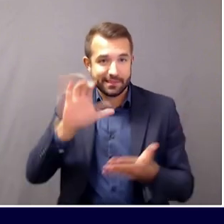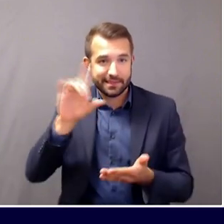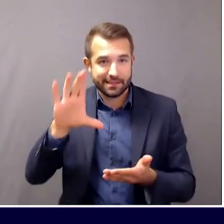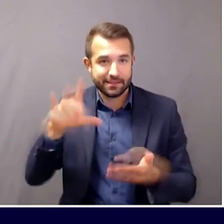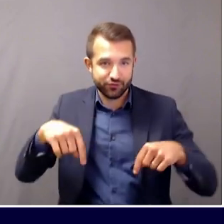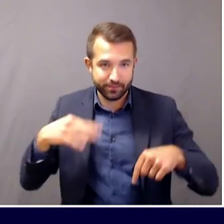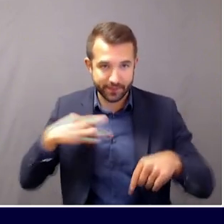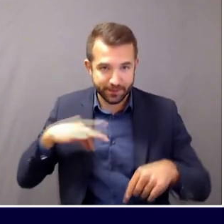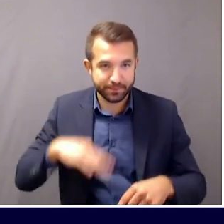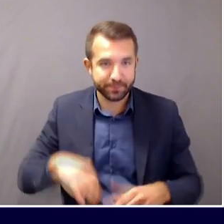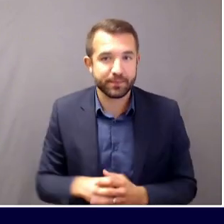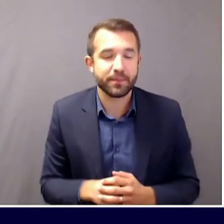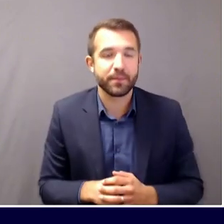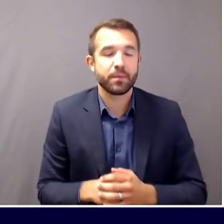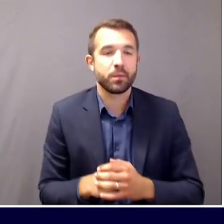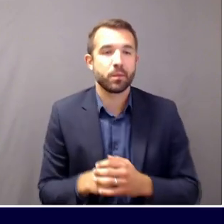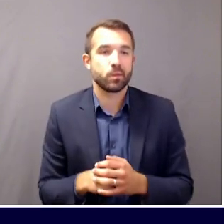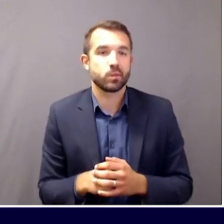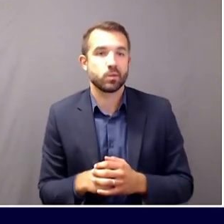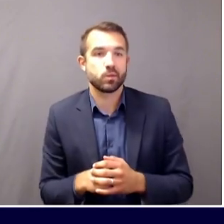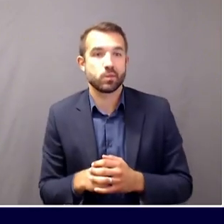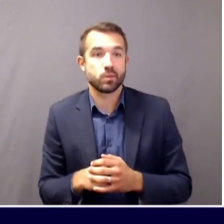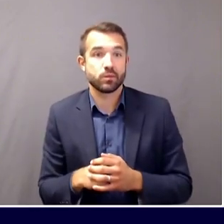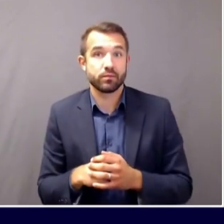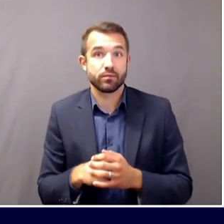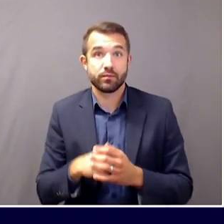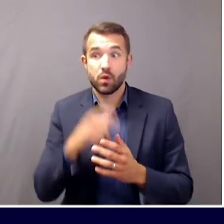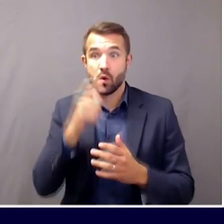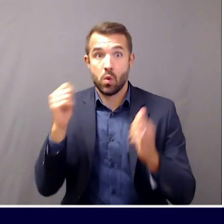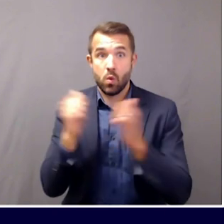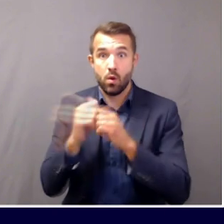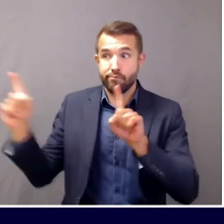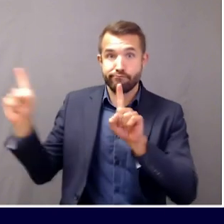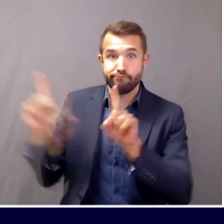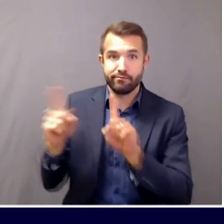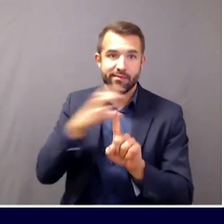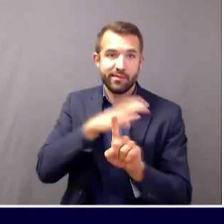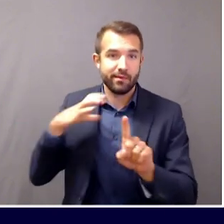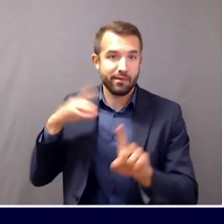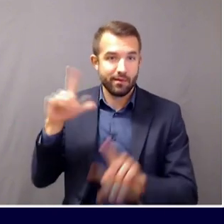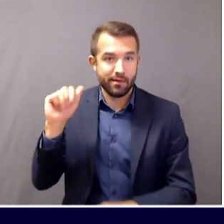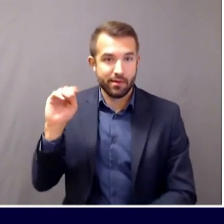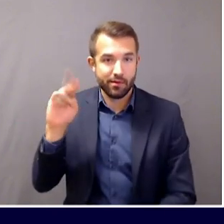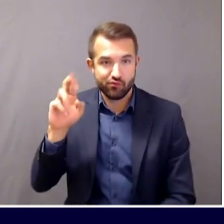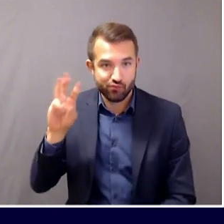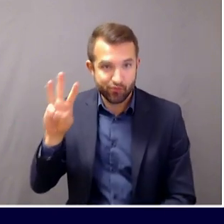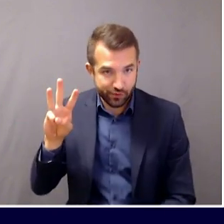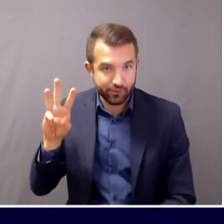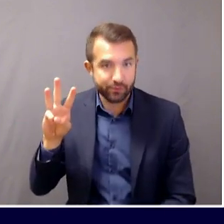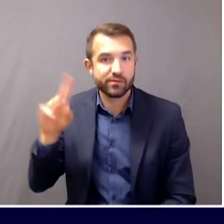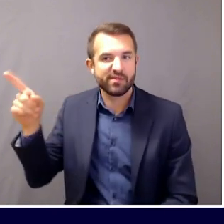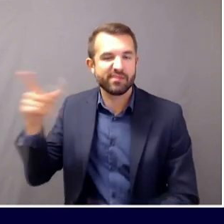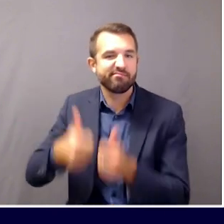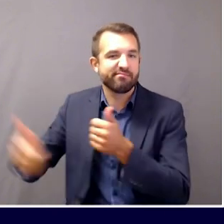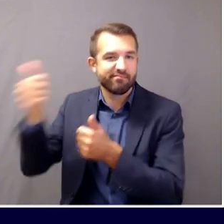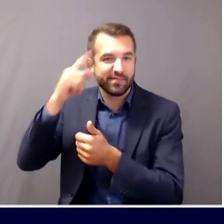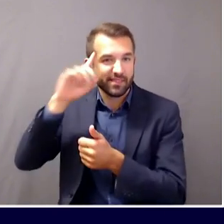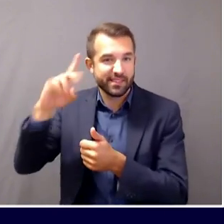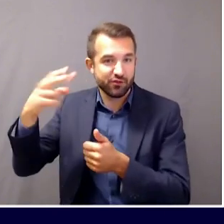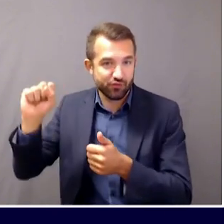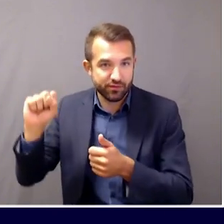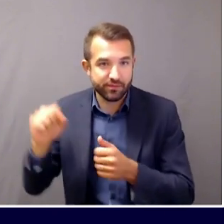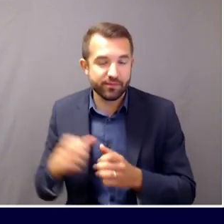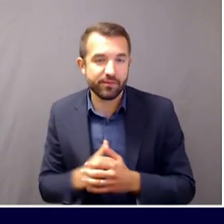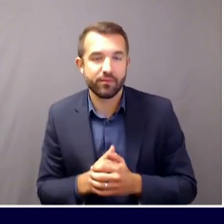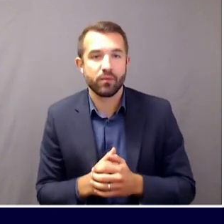Prevention. I'm joined this afternoon by Commissioner Jean Lambrou of Maine's Department of Health and Human Services. Commissioner